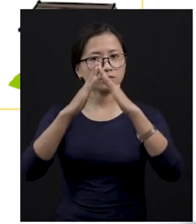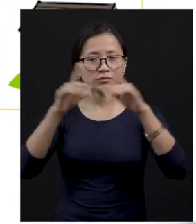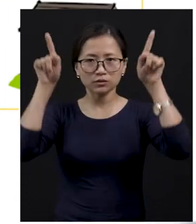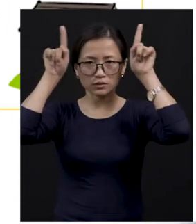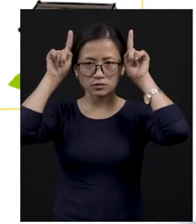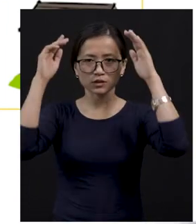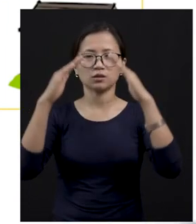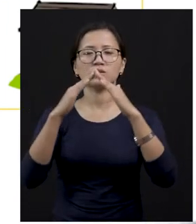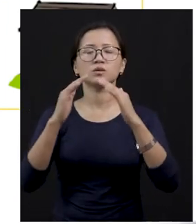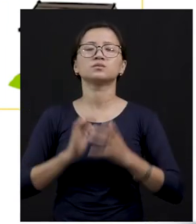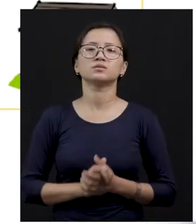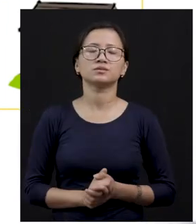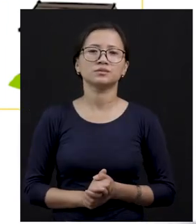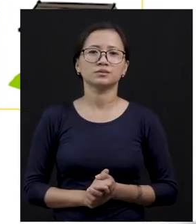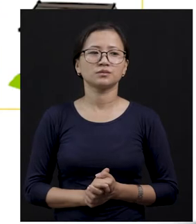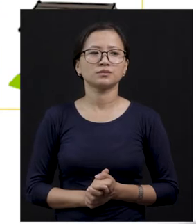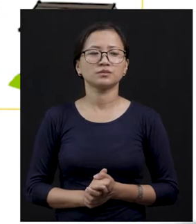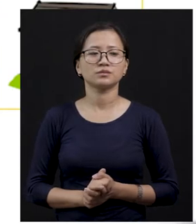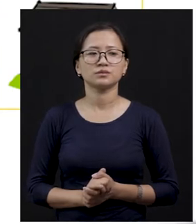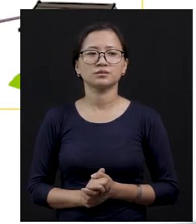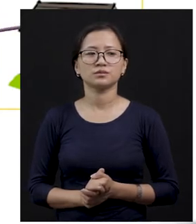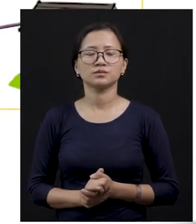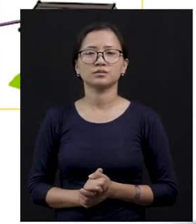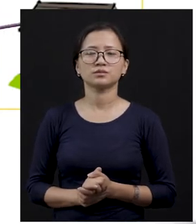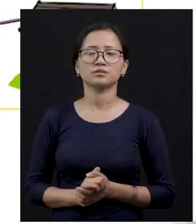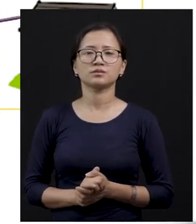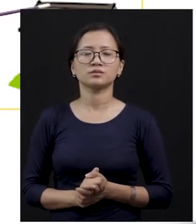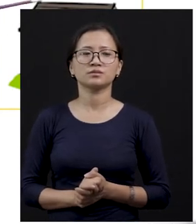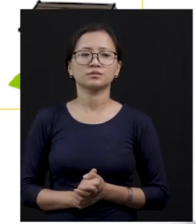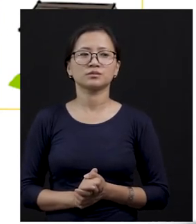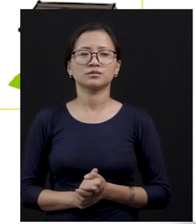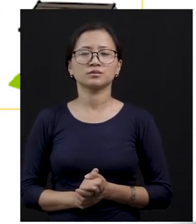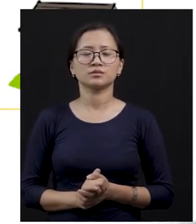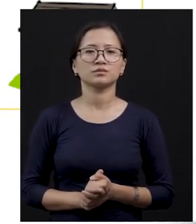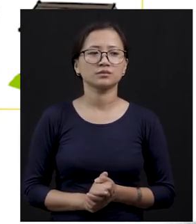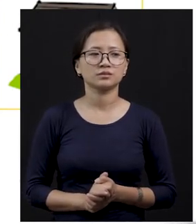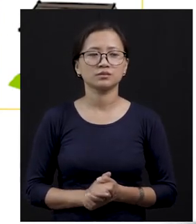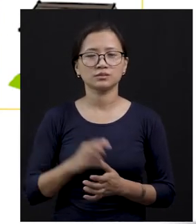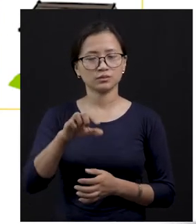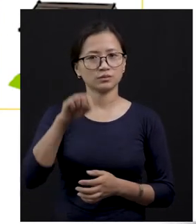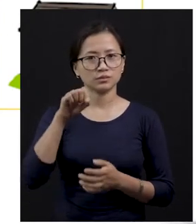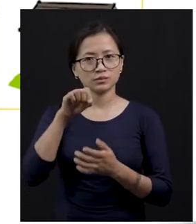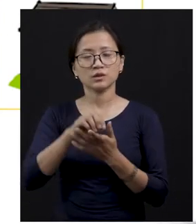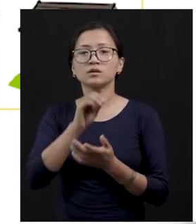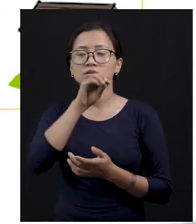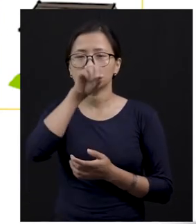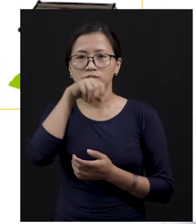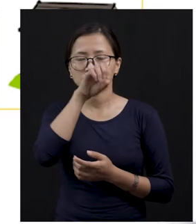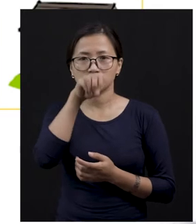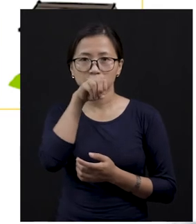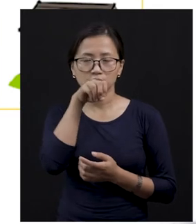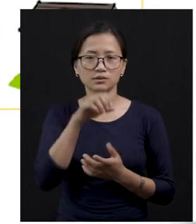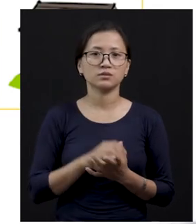shed. Okay, so, a cow's shelter is known as a shed. Then, let us find out the shelter